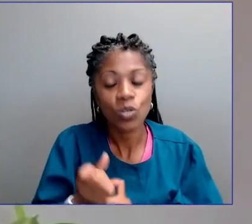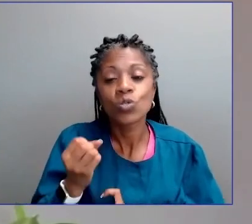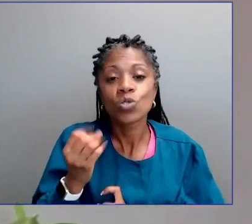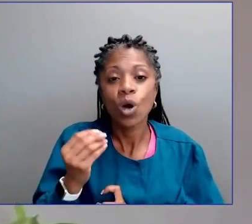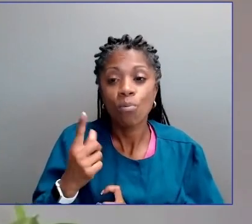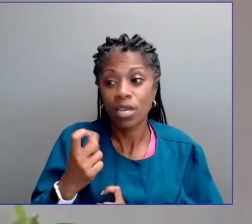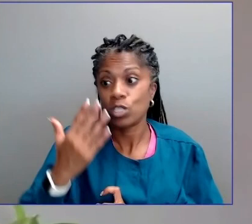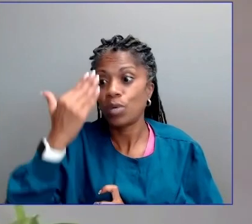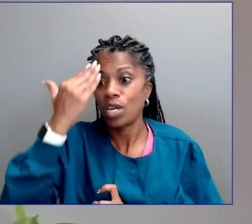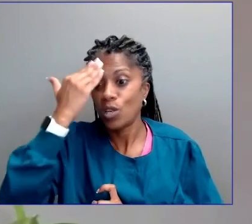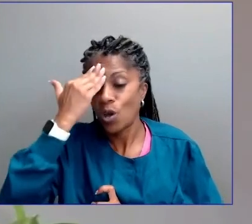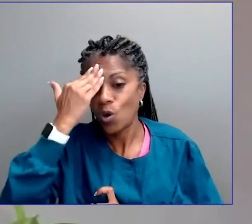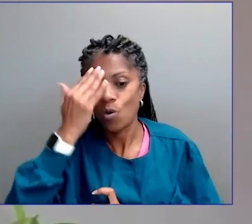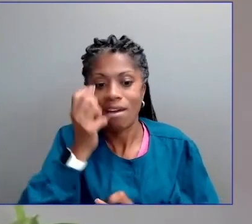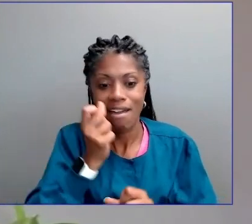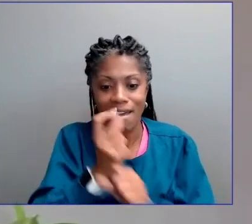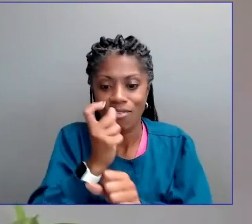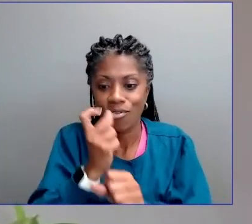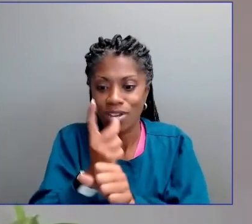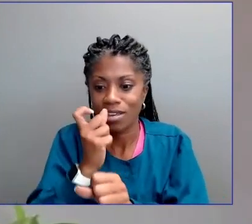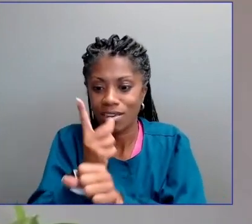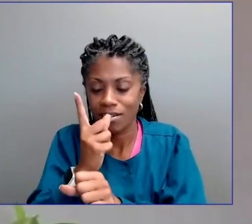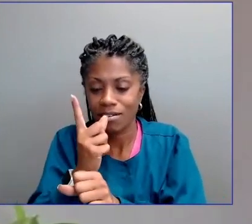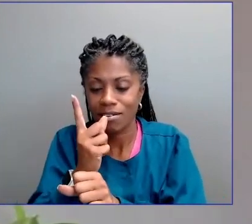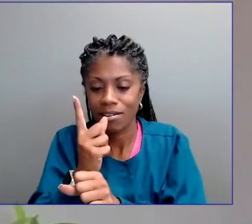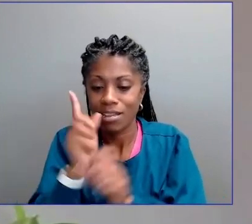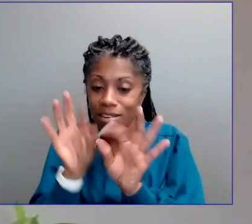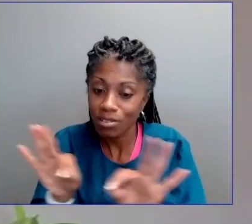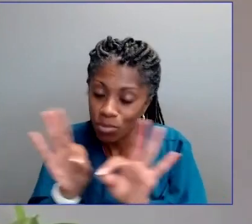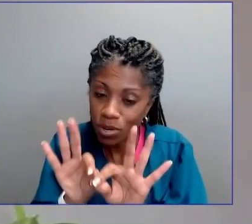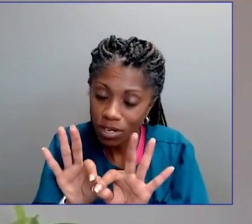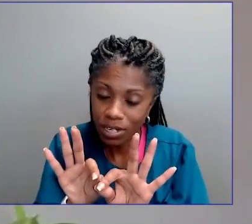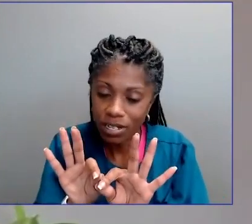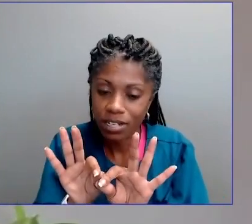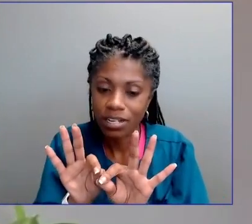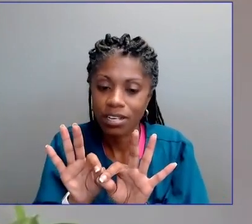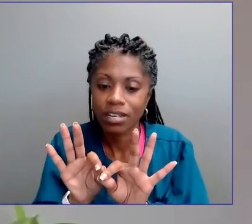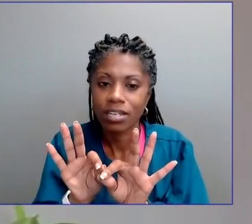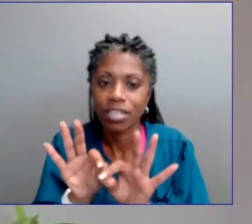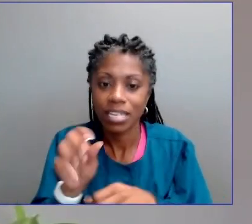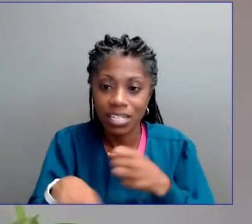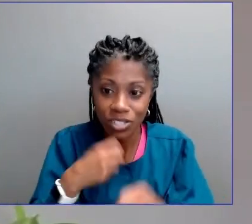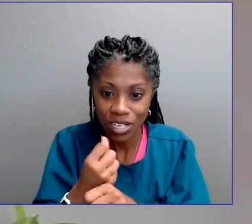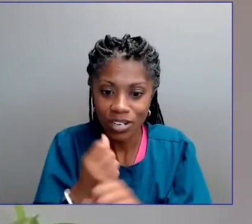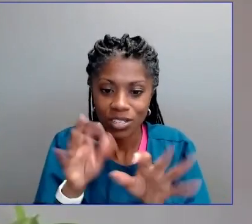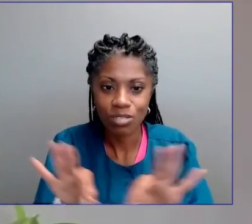that every year matters, every action matters, every choice matters, what are we waiting for?